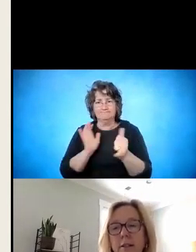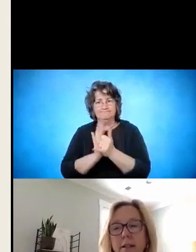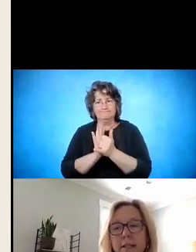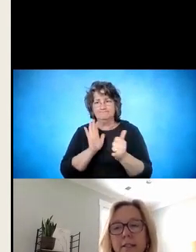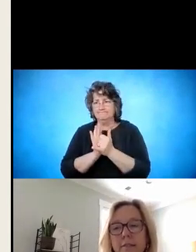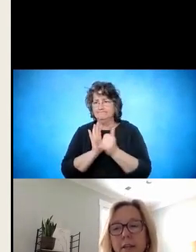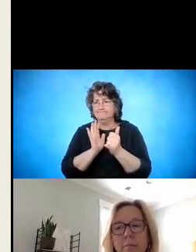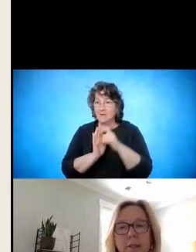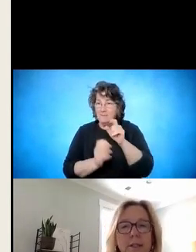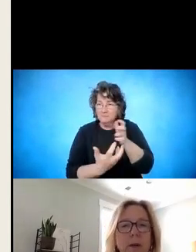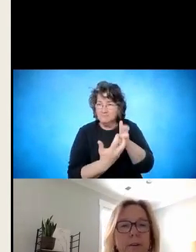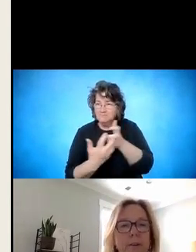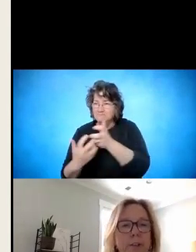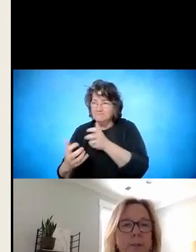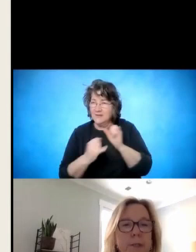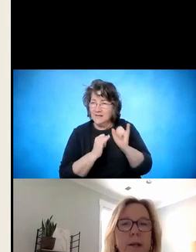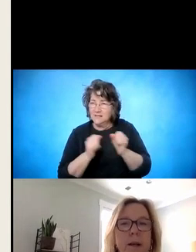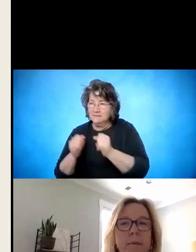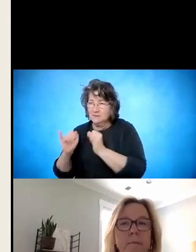the need to develop business partnerships.